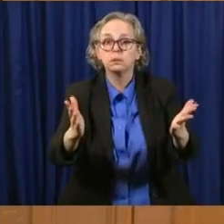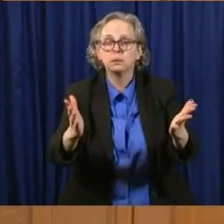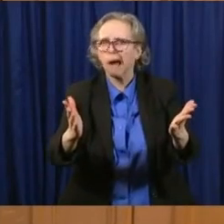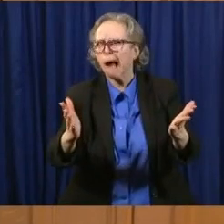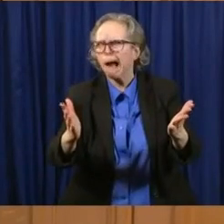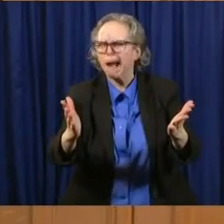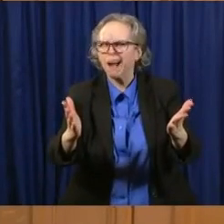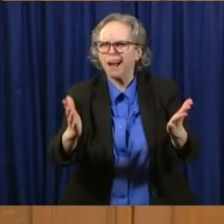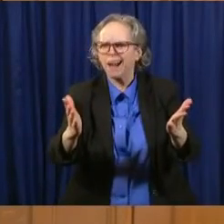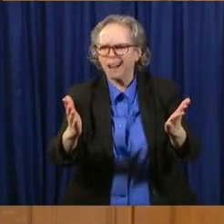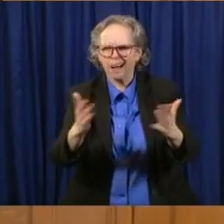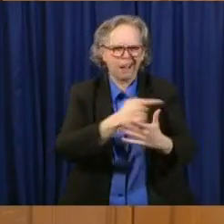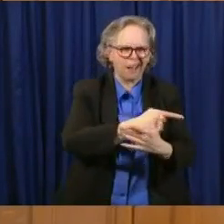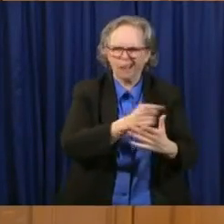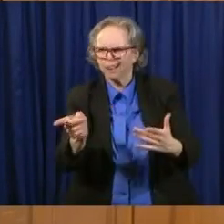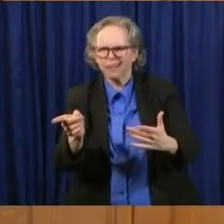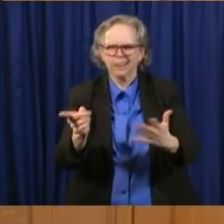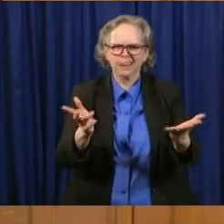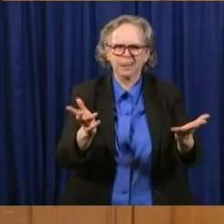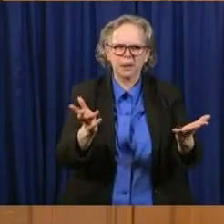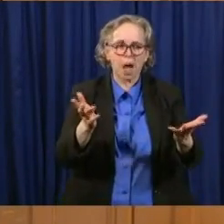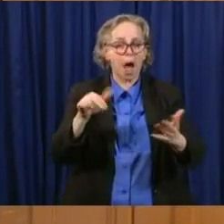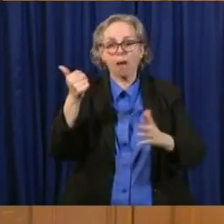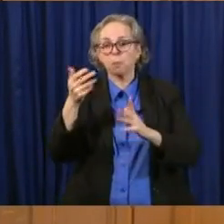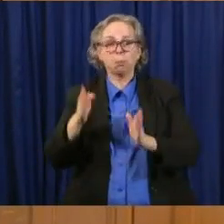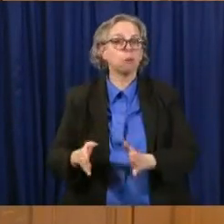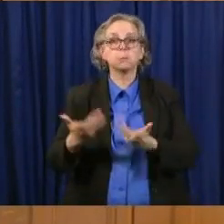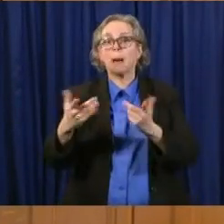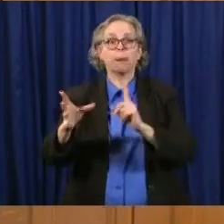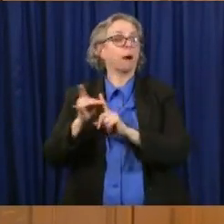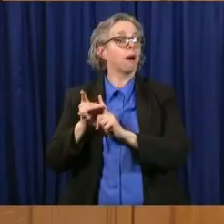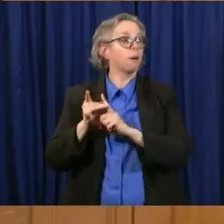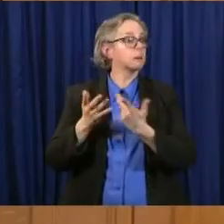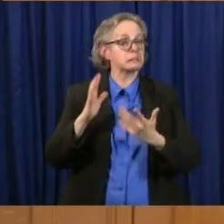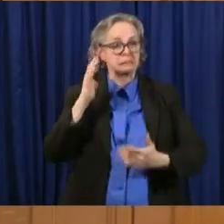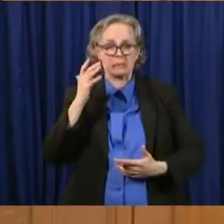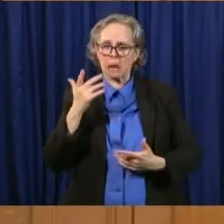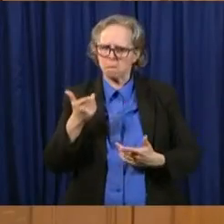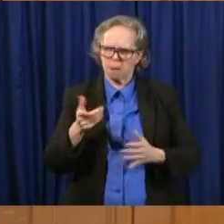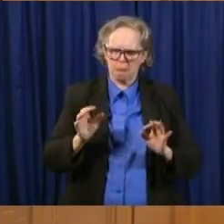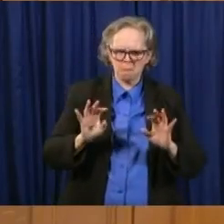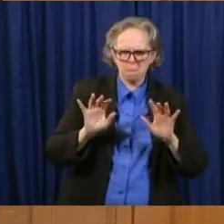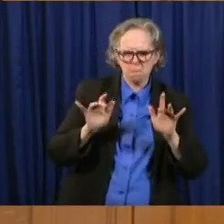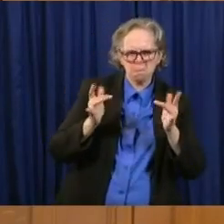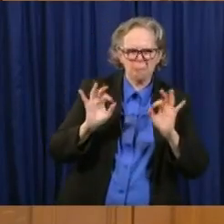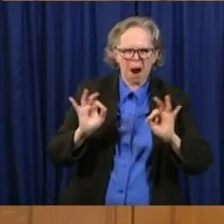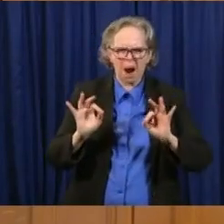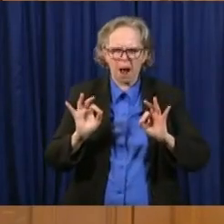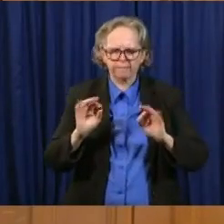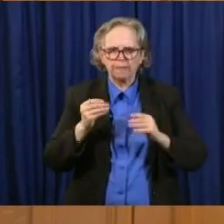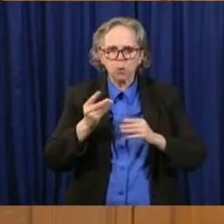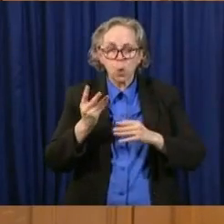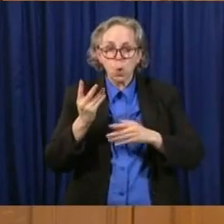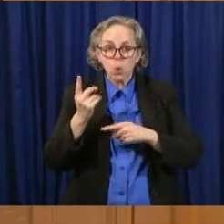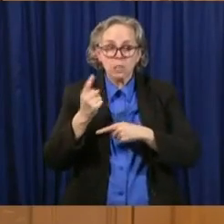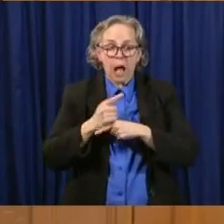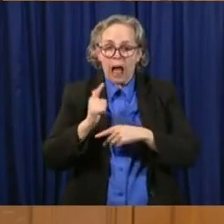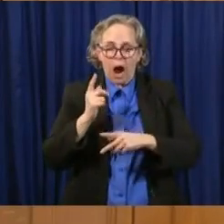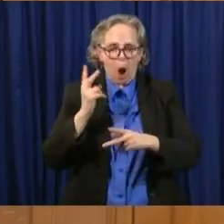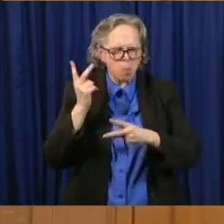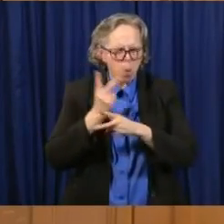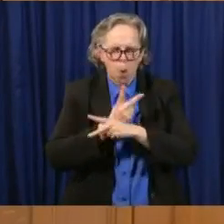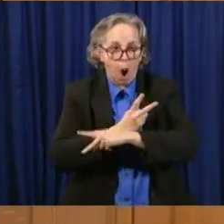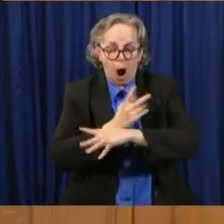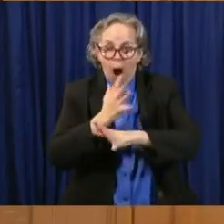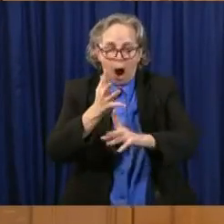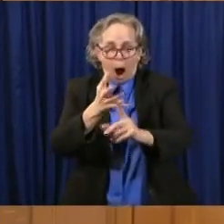hospitalized. And then we get hospitalization data. And someone is in the hospital, but they might not yet be in the ICU. And